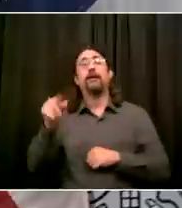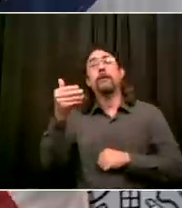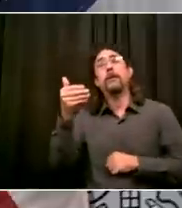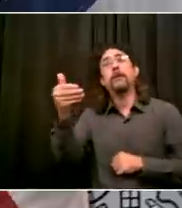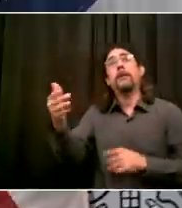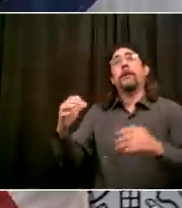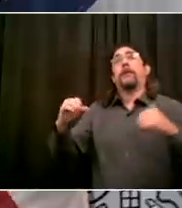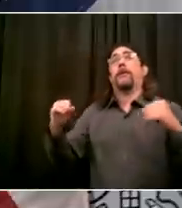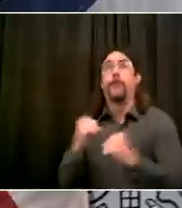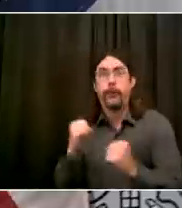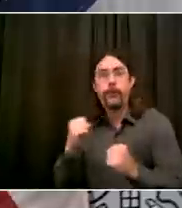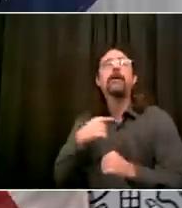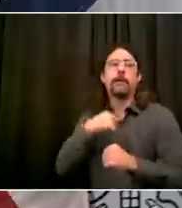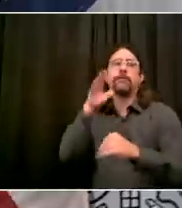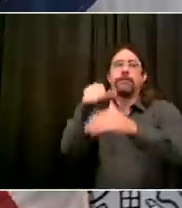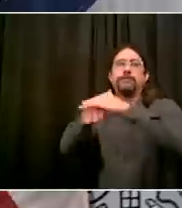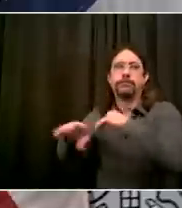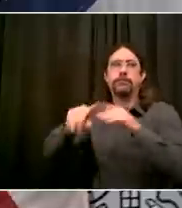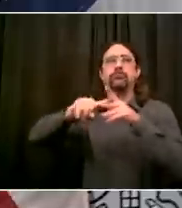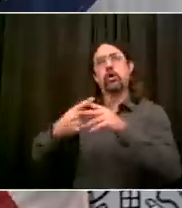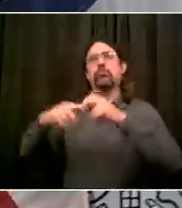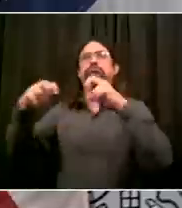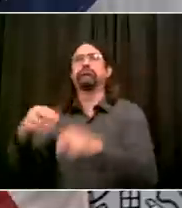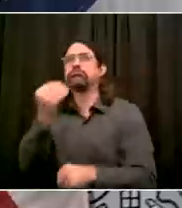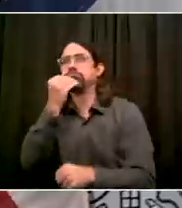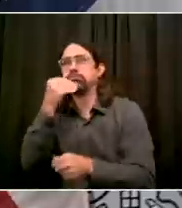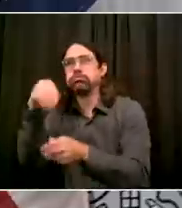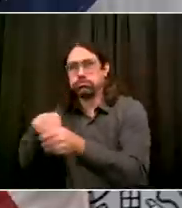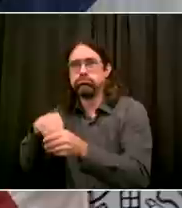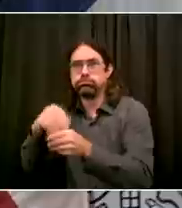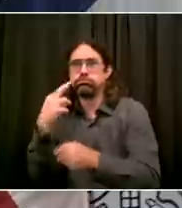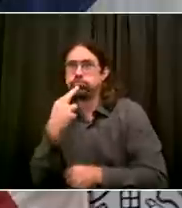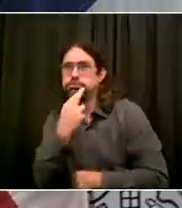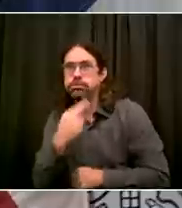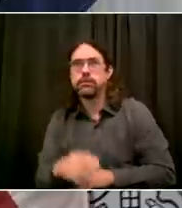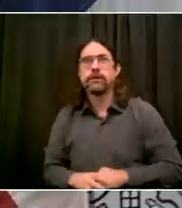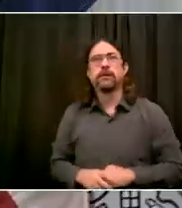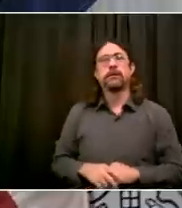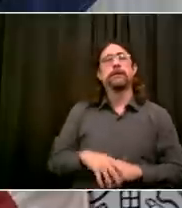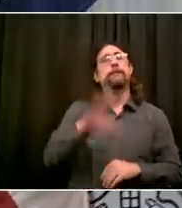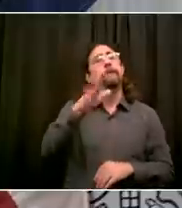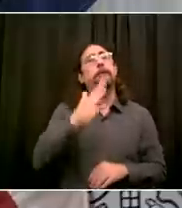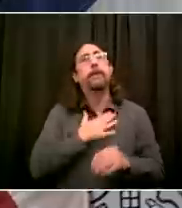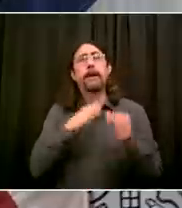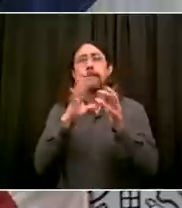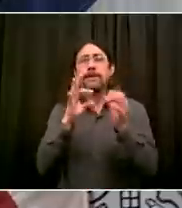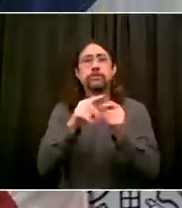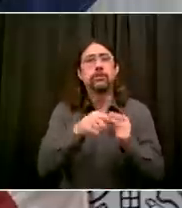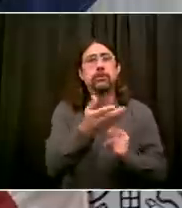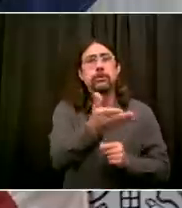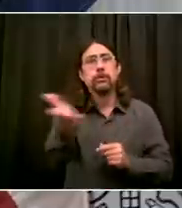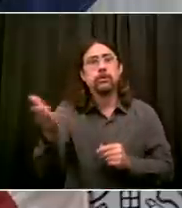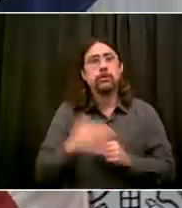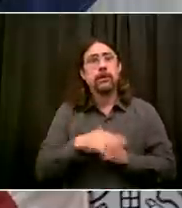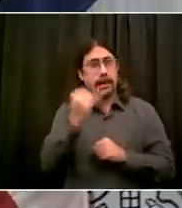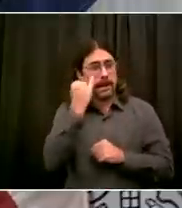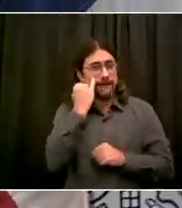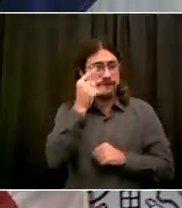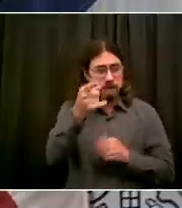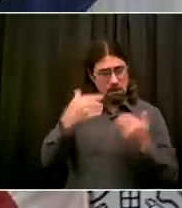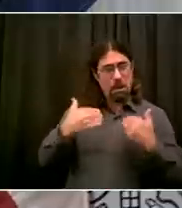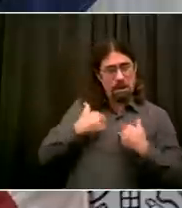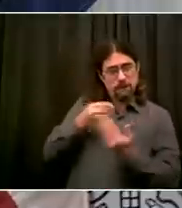support our restaurant industry. Next up is Katie from the Wall Street Journal. Hey, good morning, everyone.